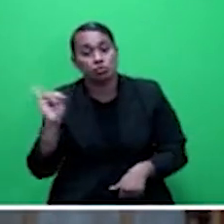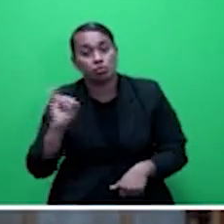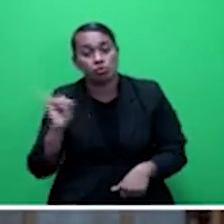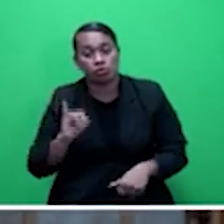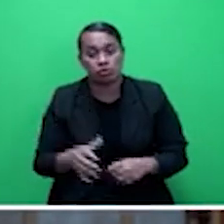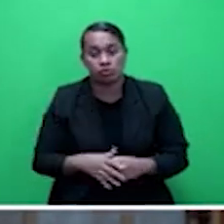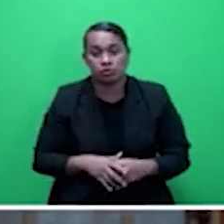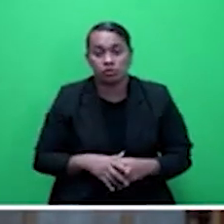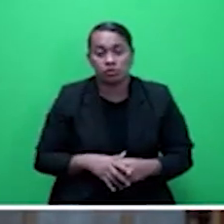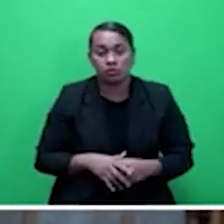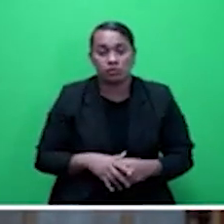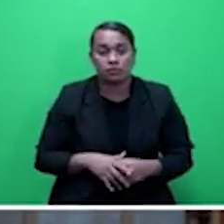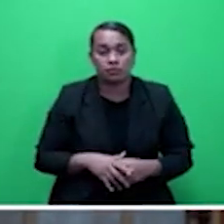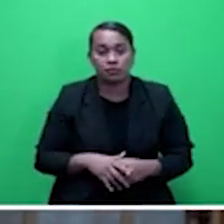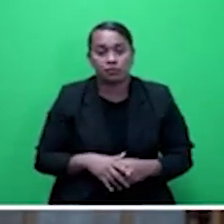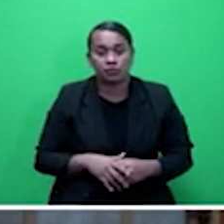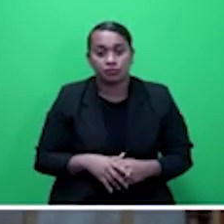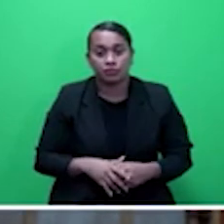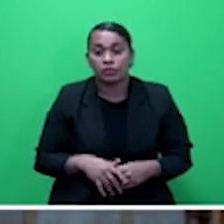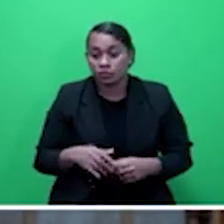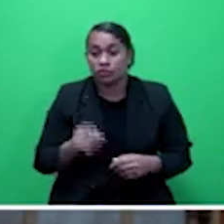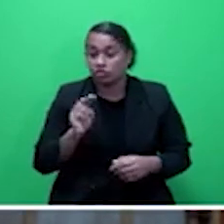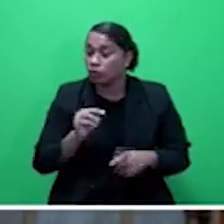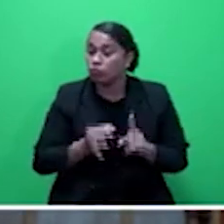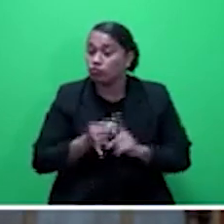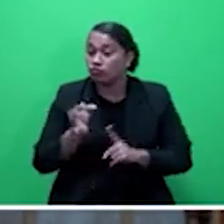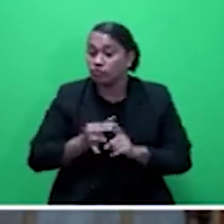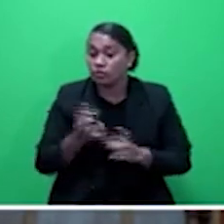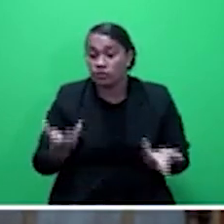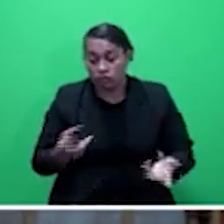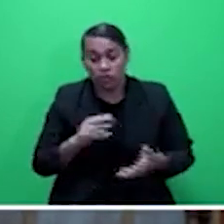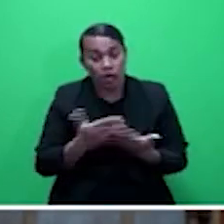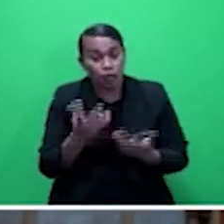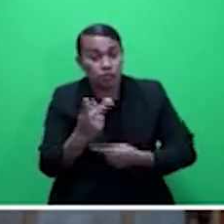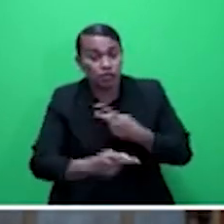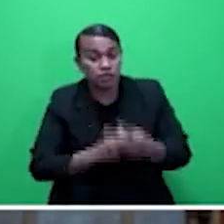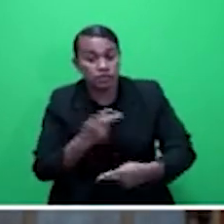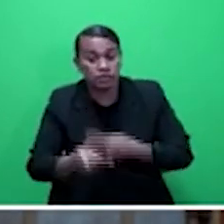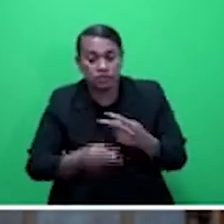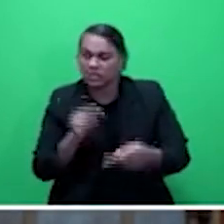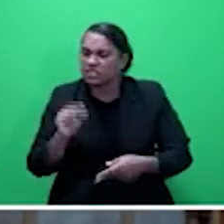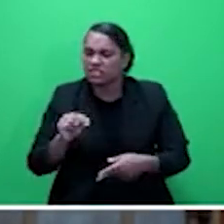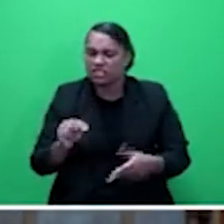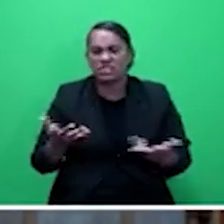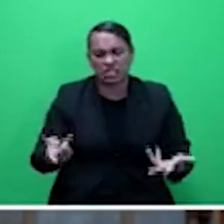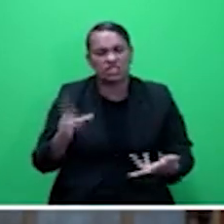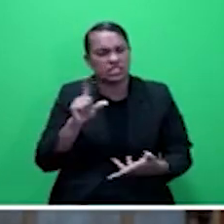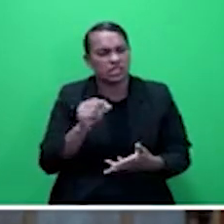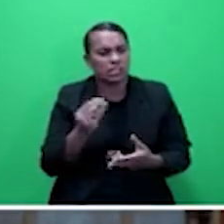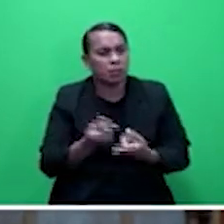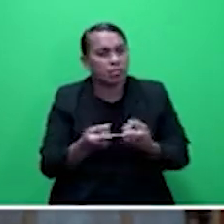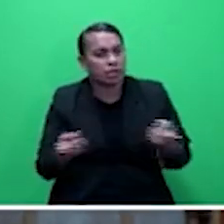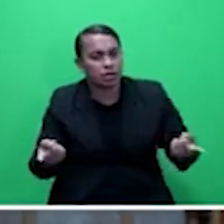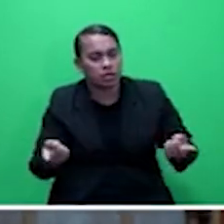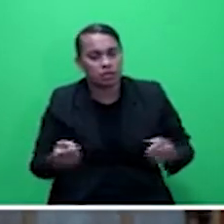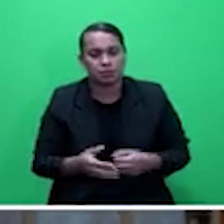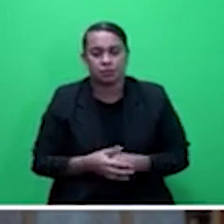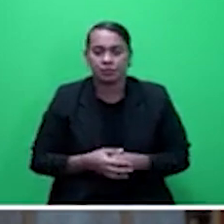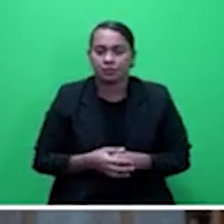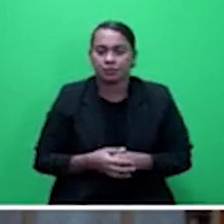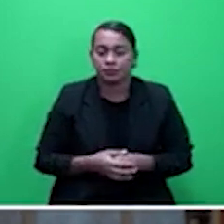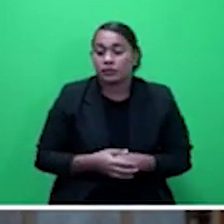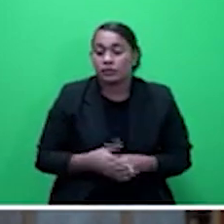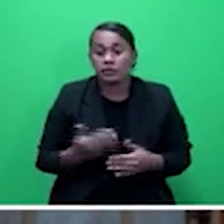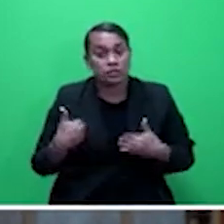Again, that is something in progress which needs to be facilitated and driven to a